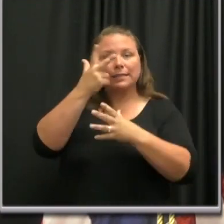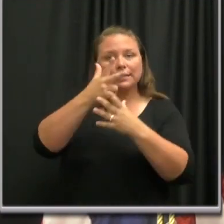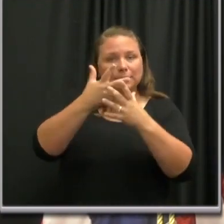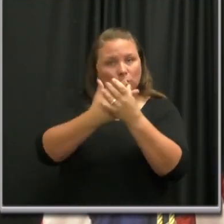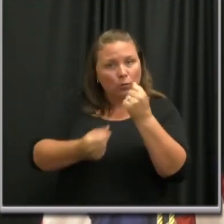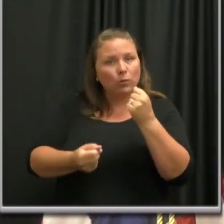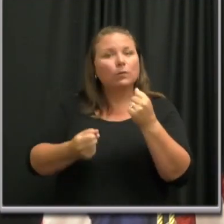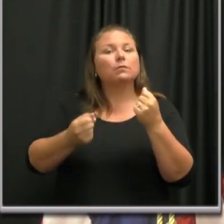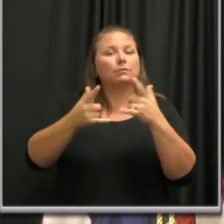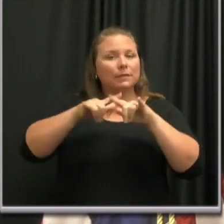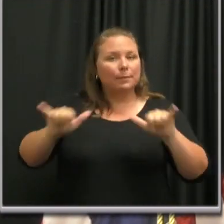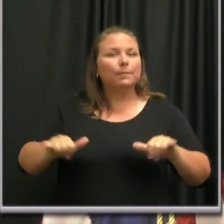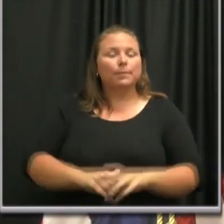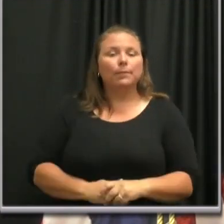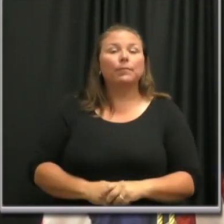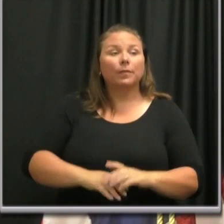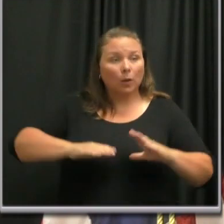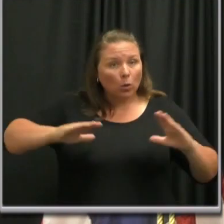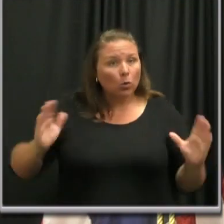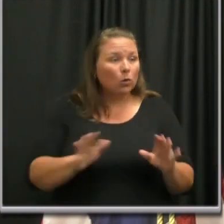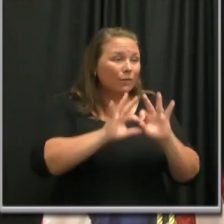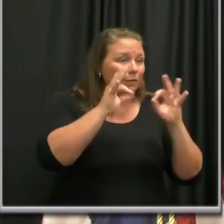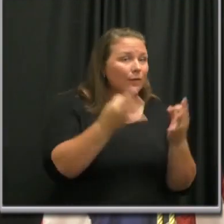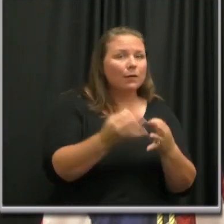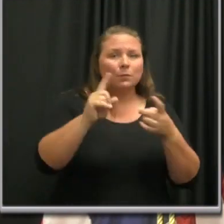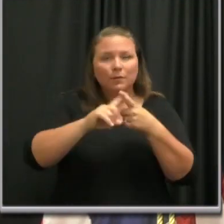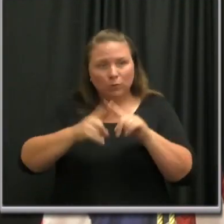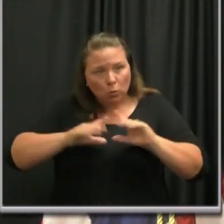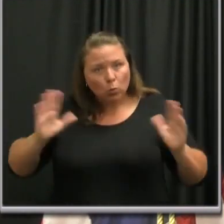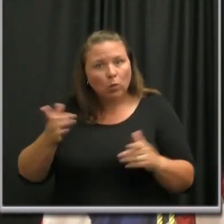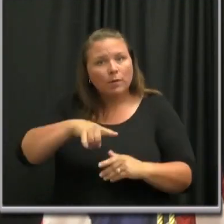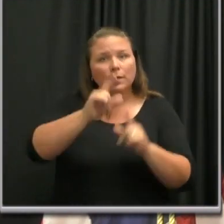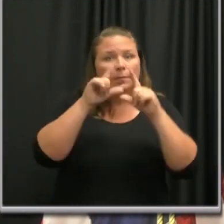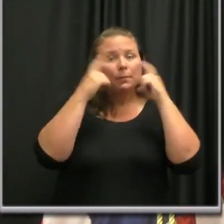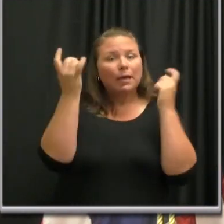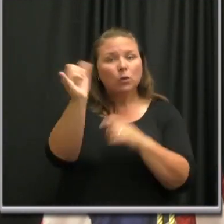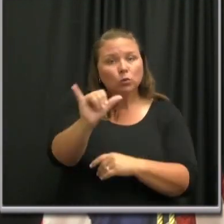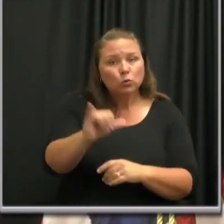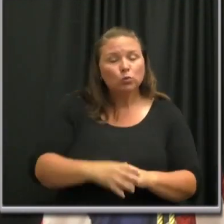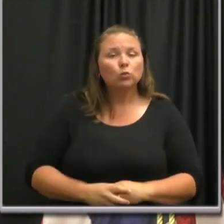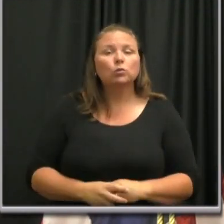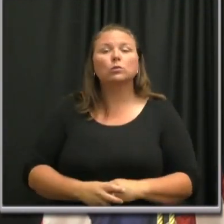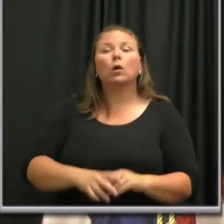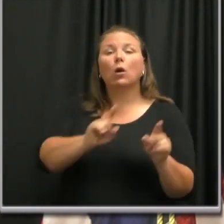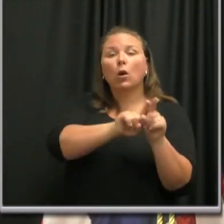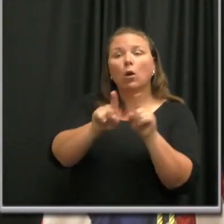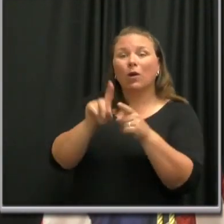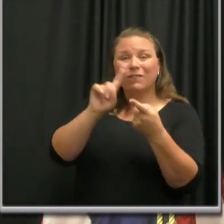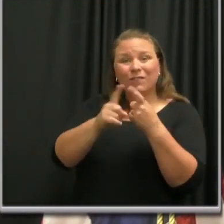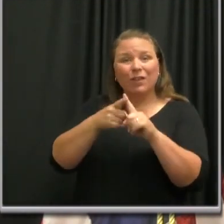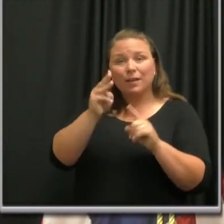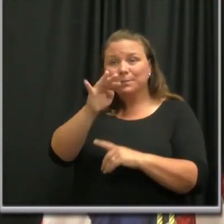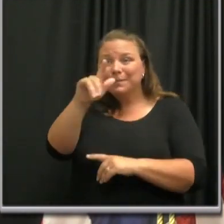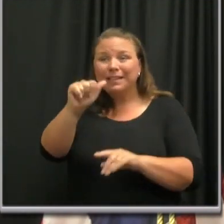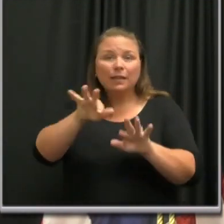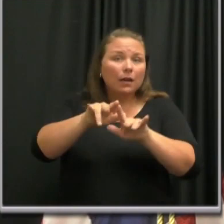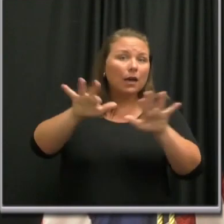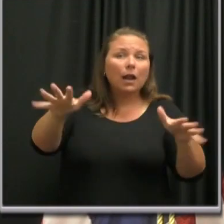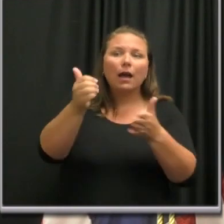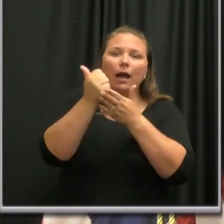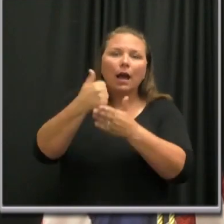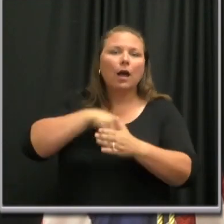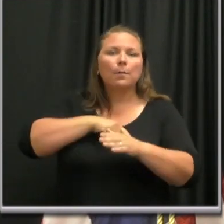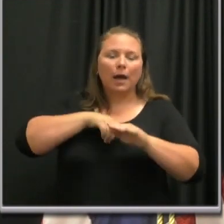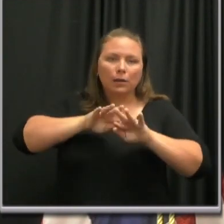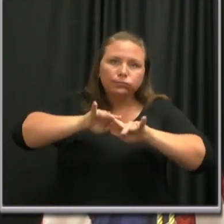as well. Encourage your family and friends also to wear a mask. And also to our friends in the media, please help us get the message